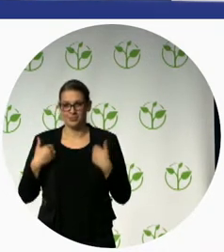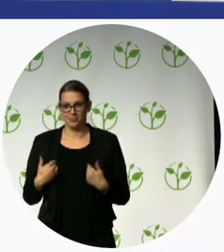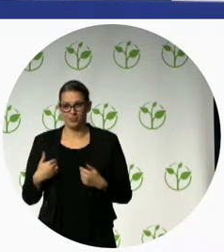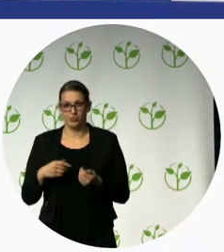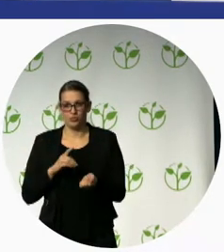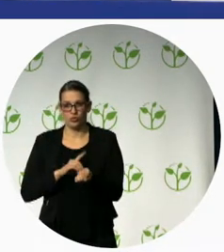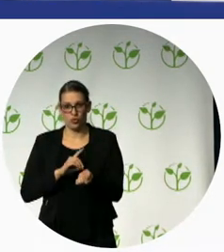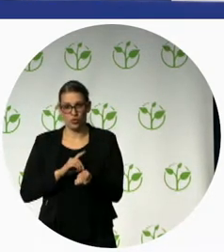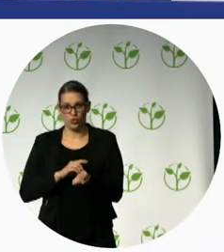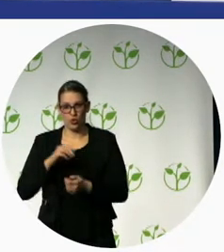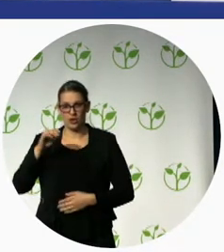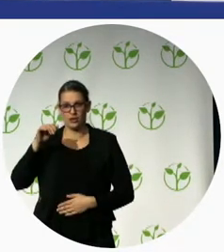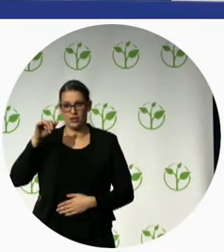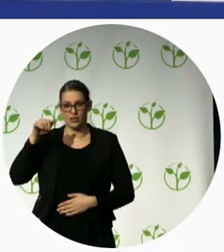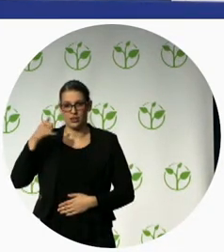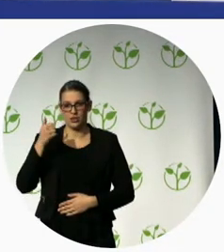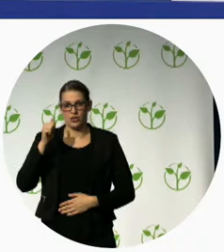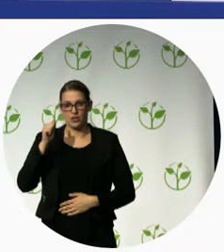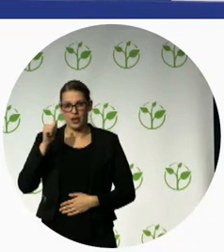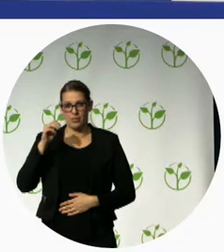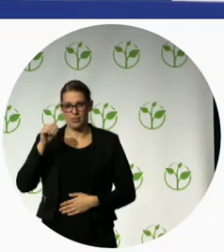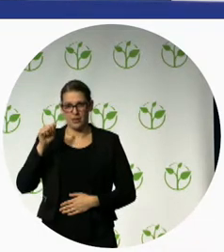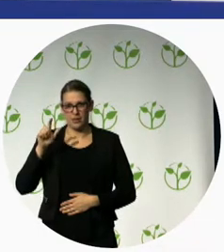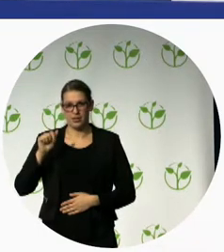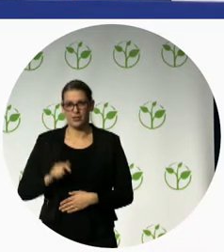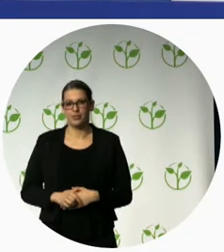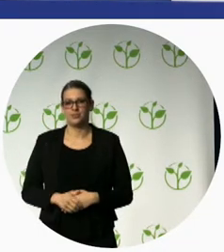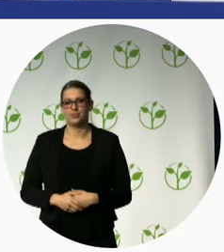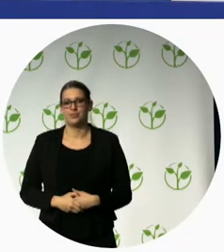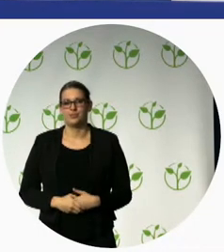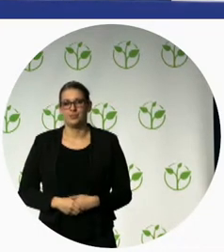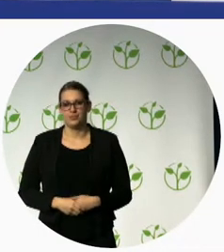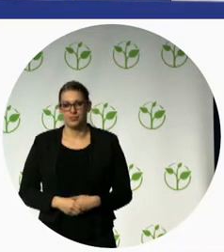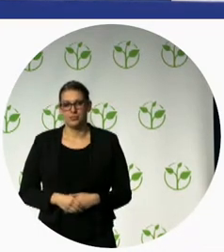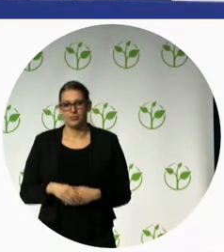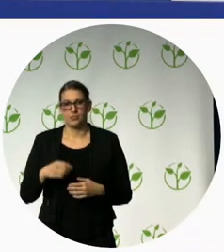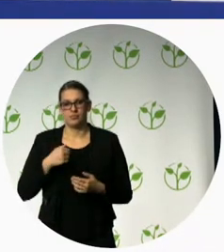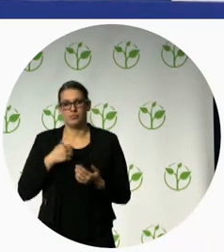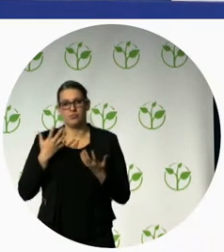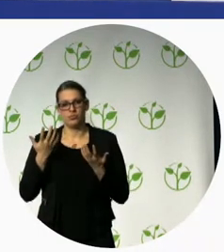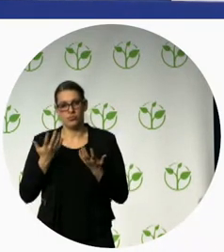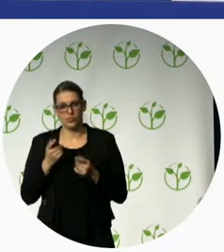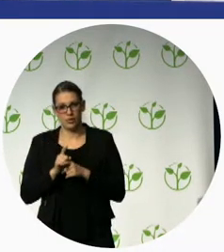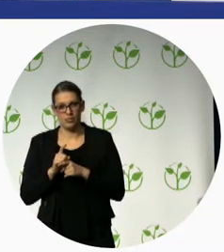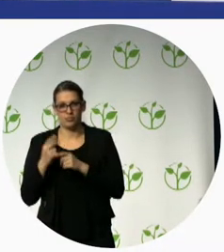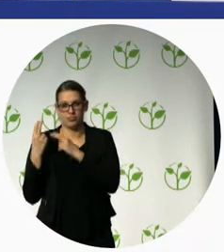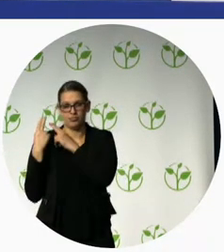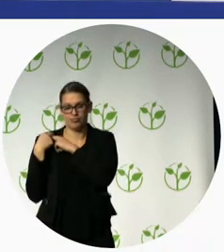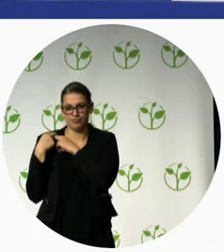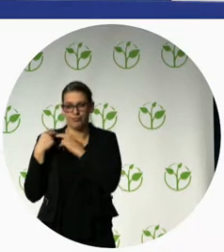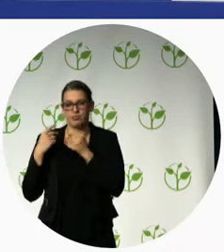BMVSS Jaipur Foot Organization India we are a non-governmental organization committed to